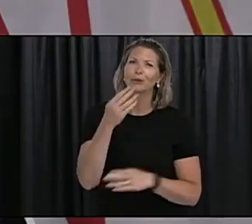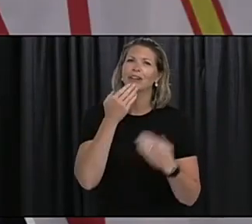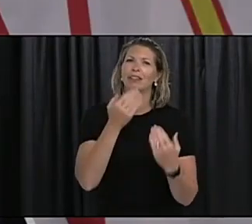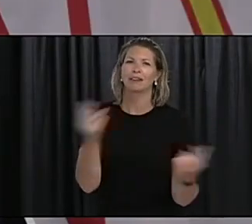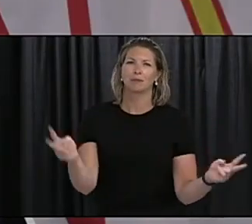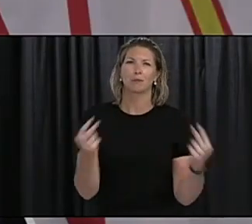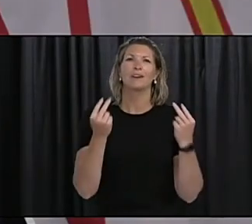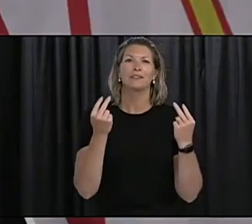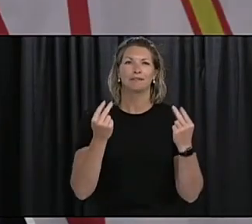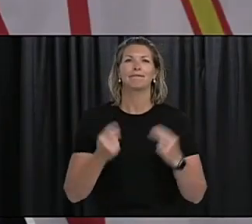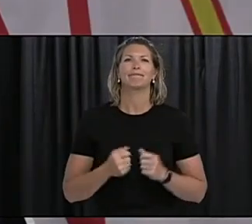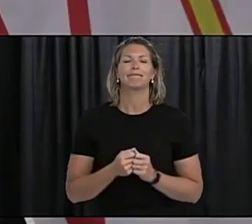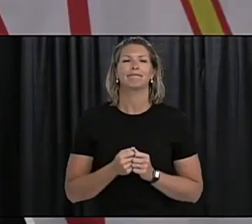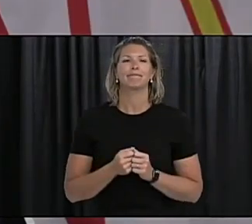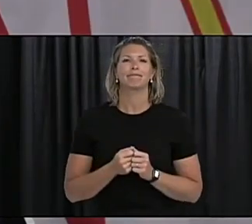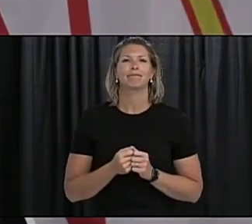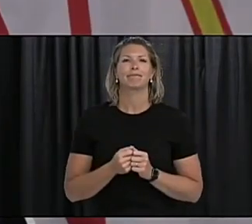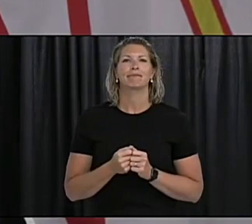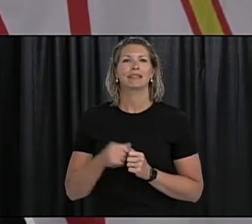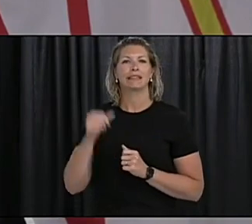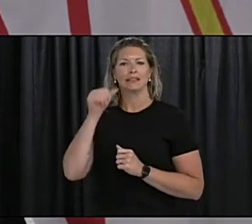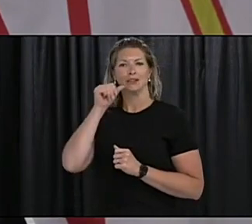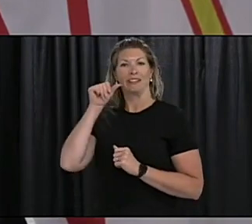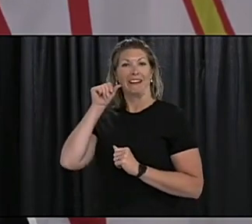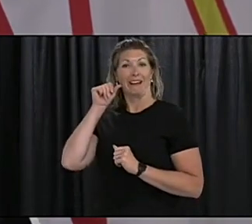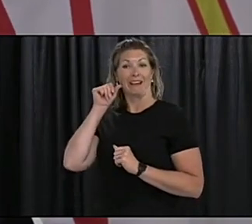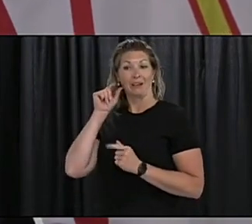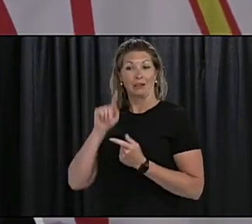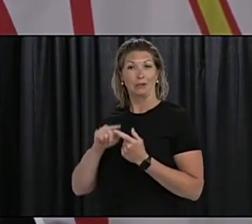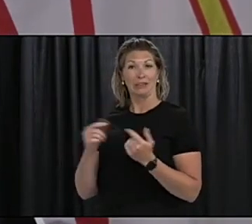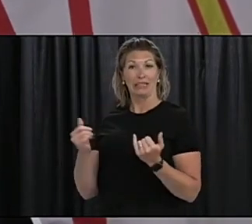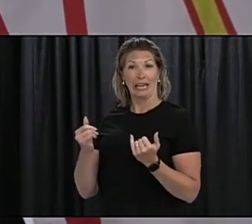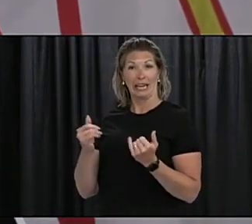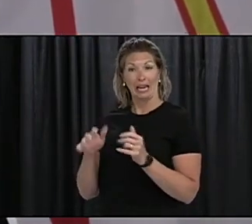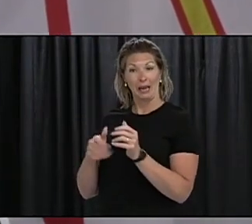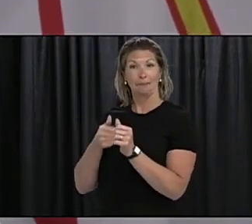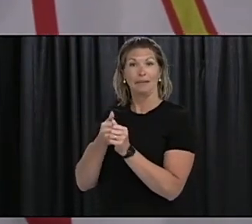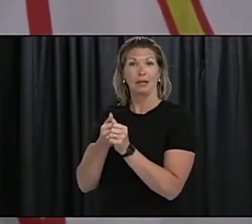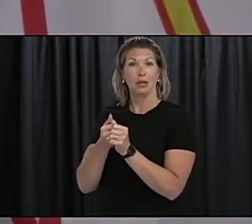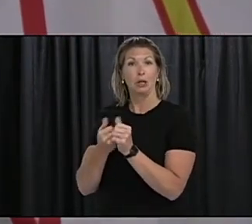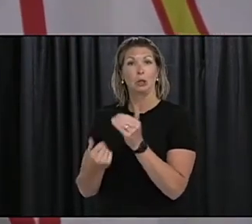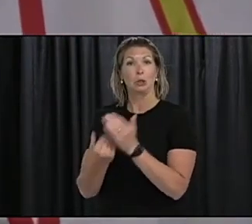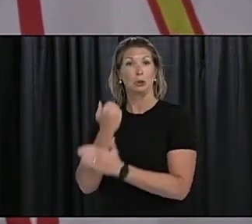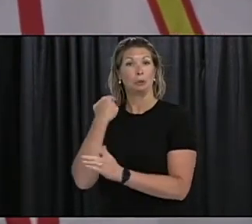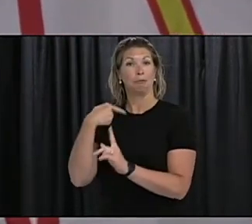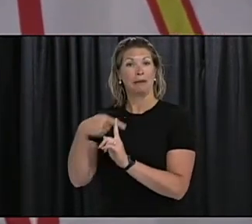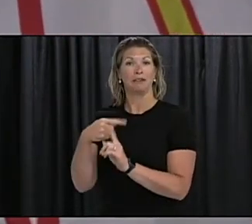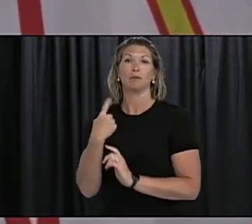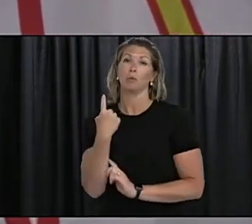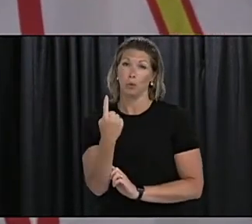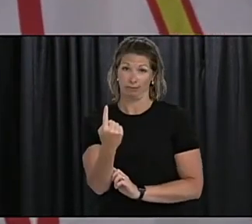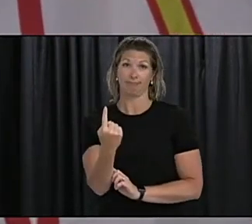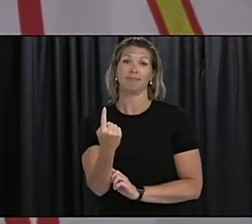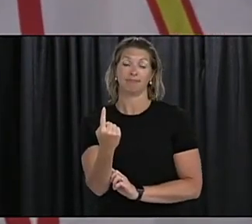joining us today. Since the media advisory yesterday, we have one new positive case in the province. The case is